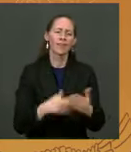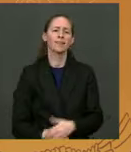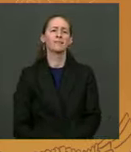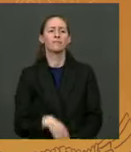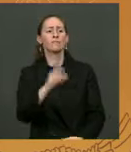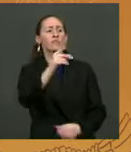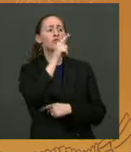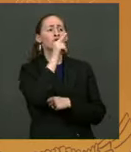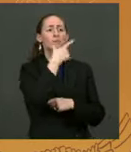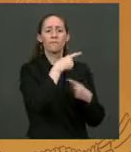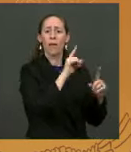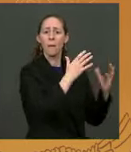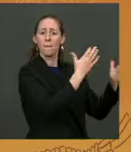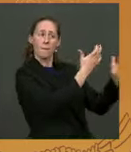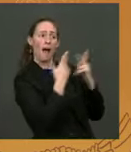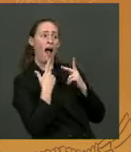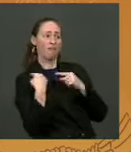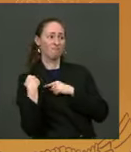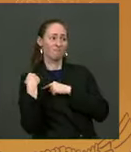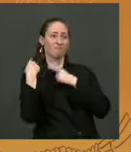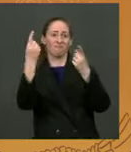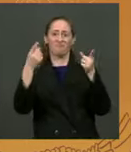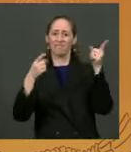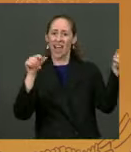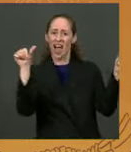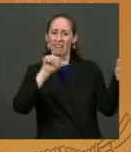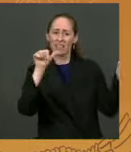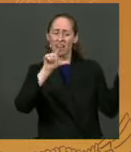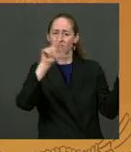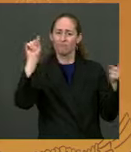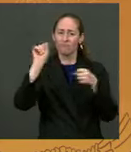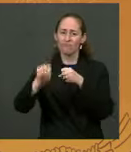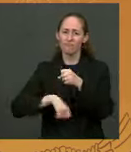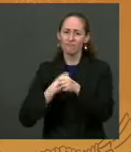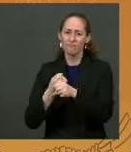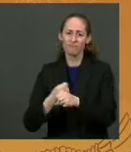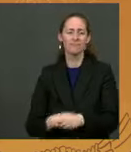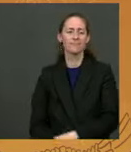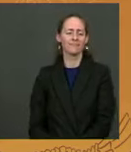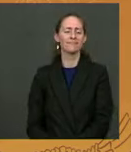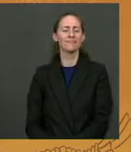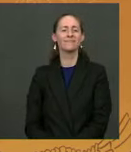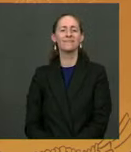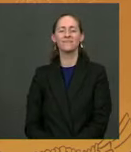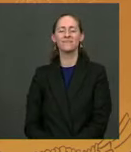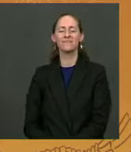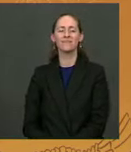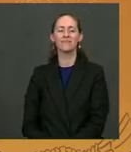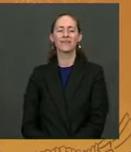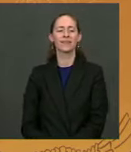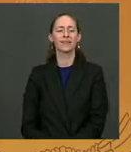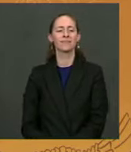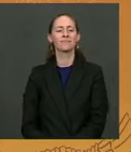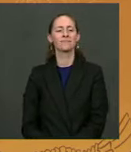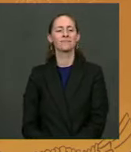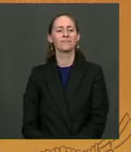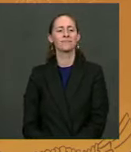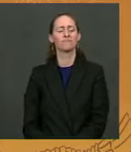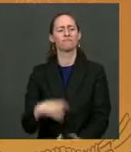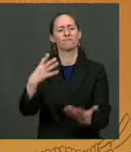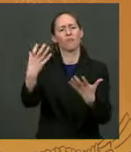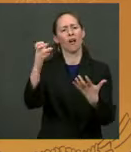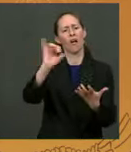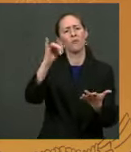But, folks, as we give thanks for what we also keep in our hearts, those who we have lost have lost so much.